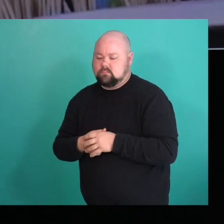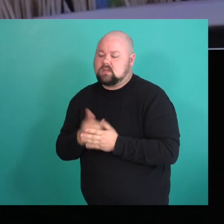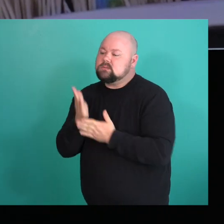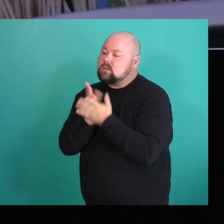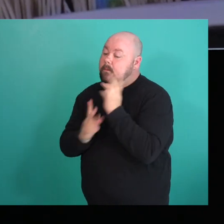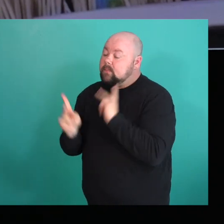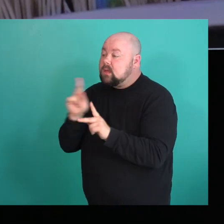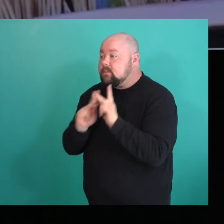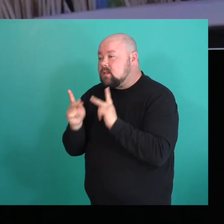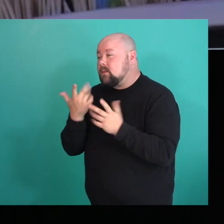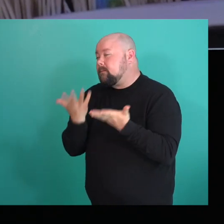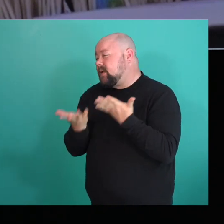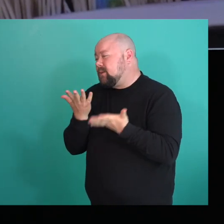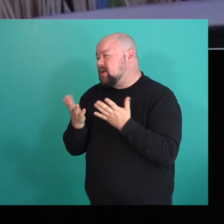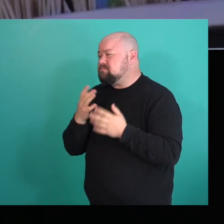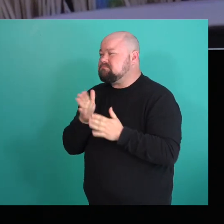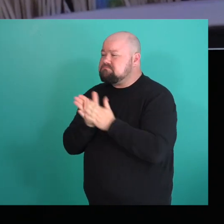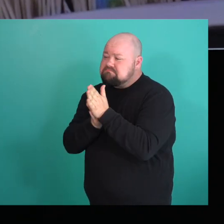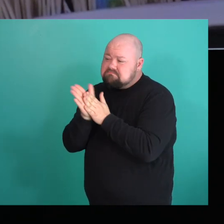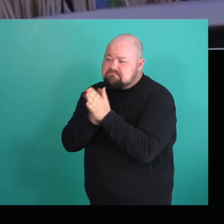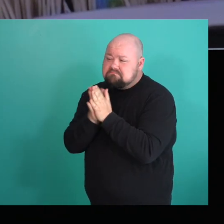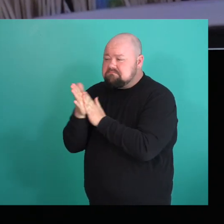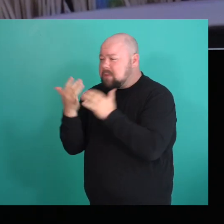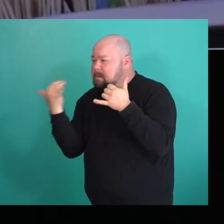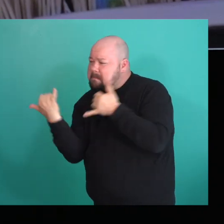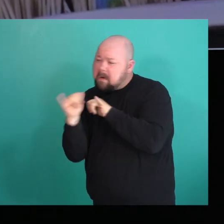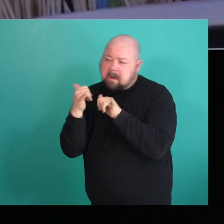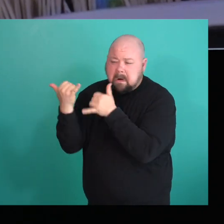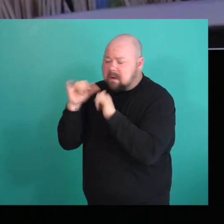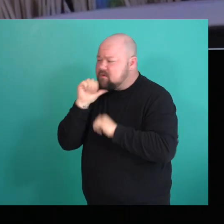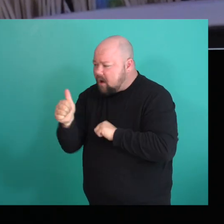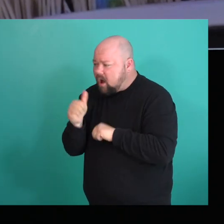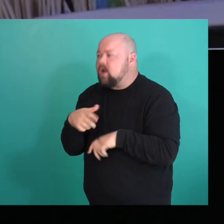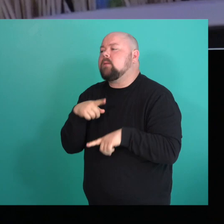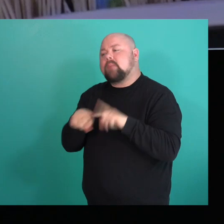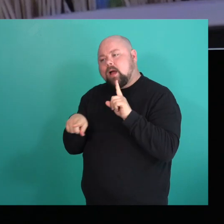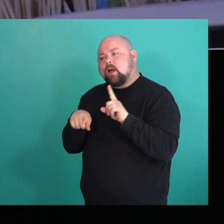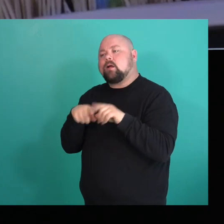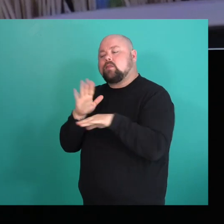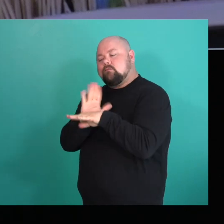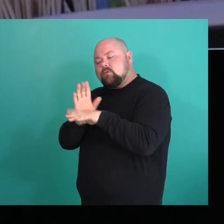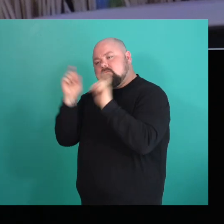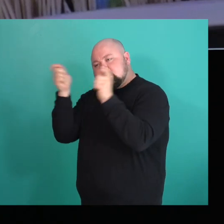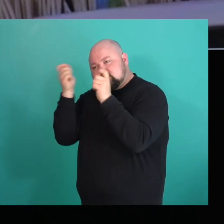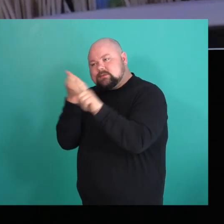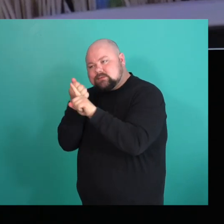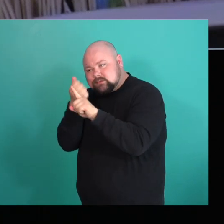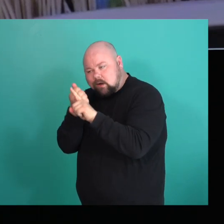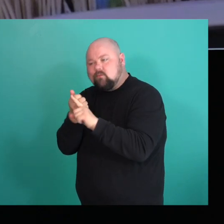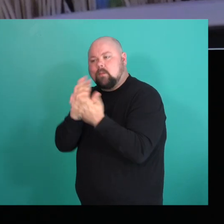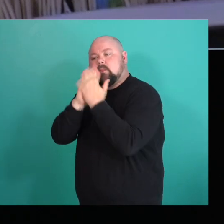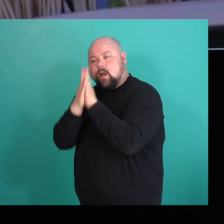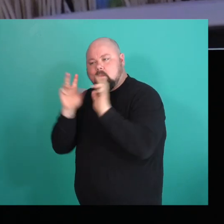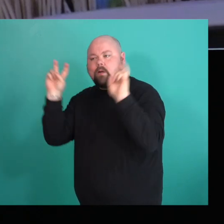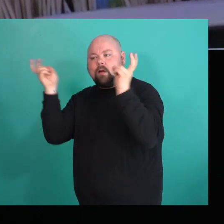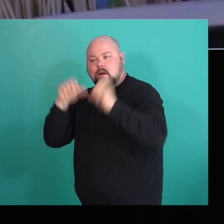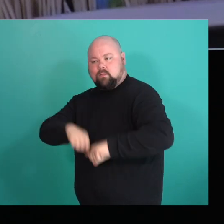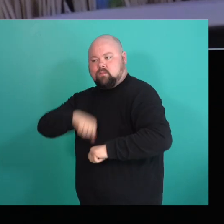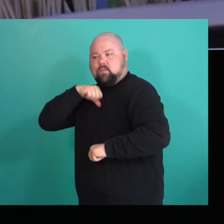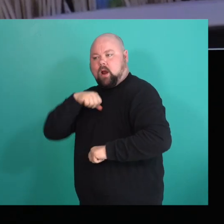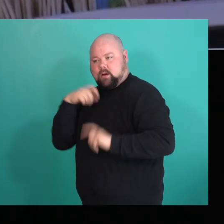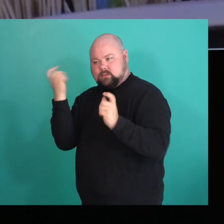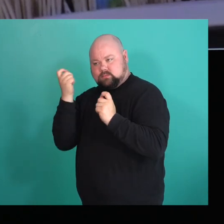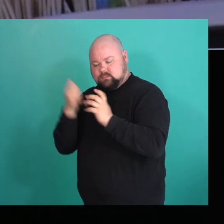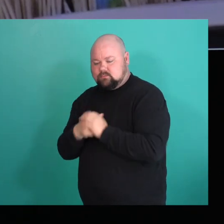you know, they don't party like the, the Queer Reform Festival is their pride. Like they get together with friends in lines and, you know, and